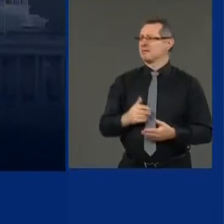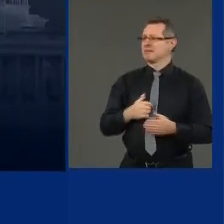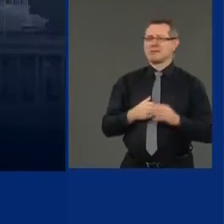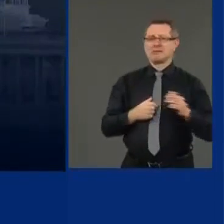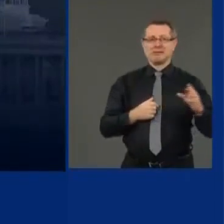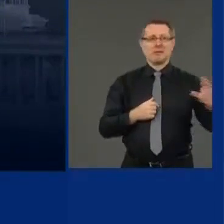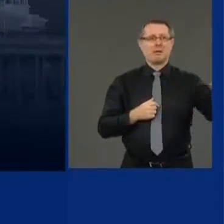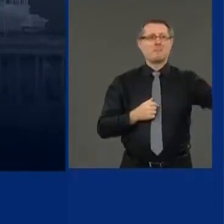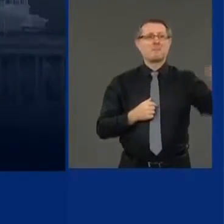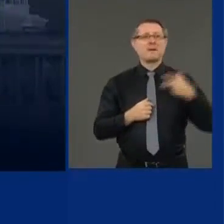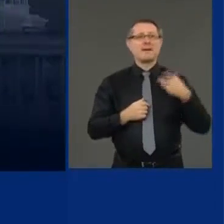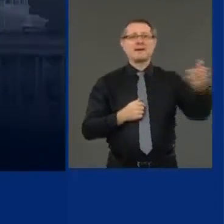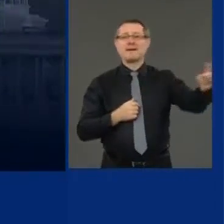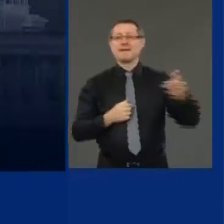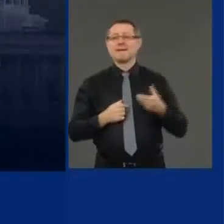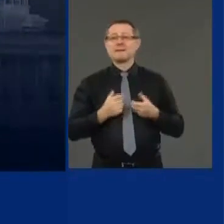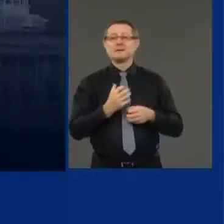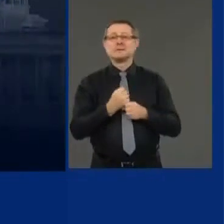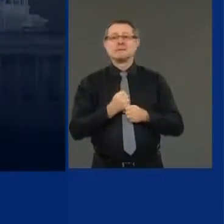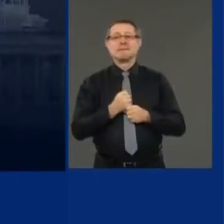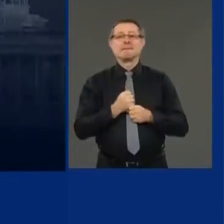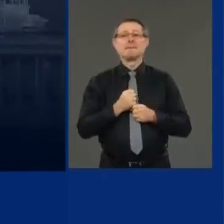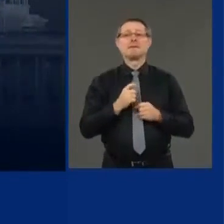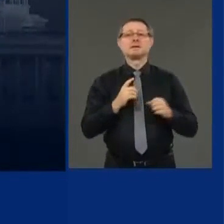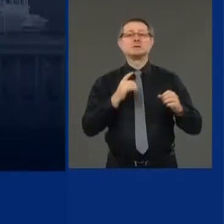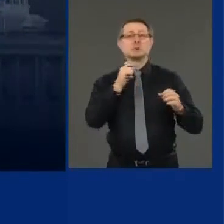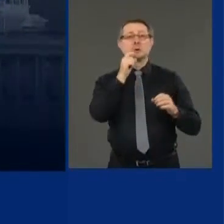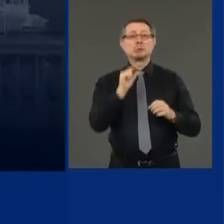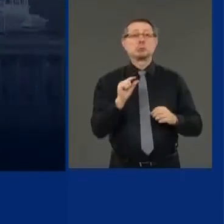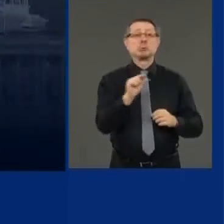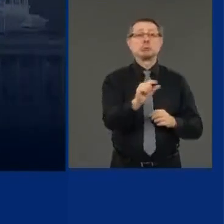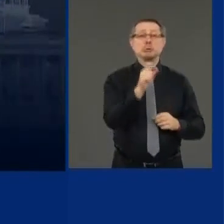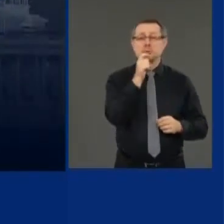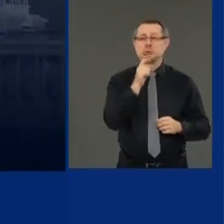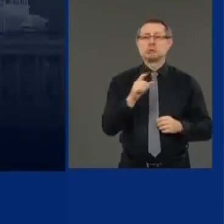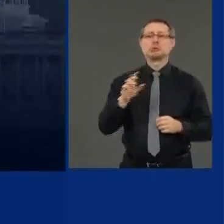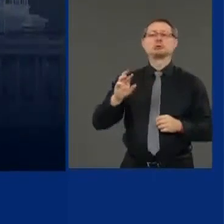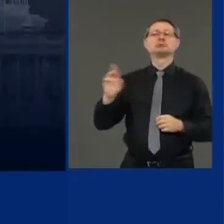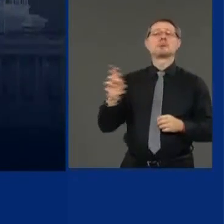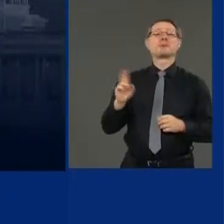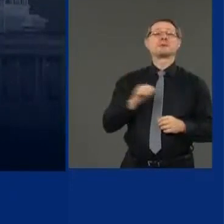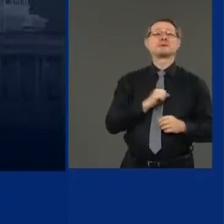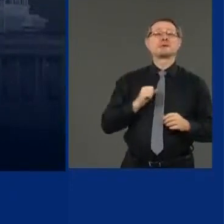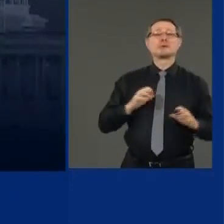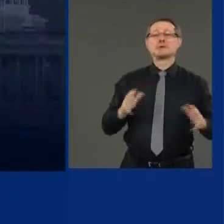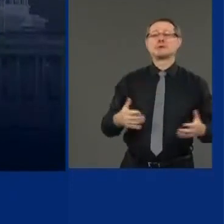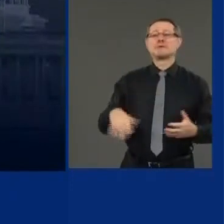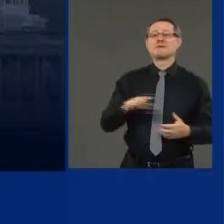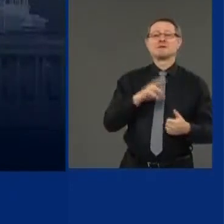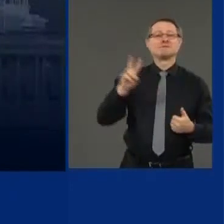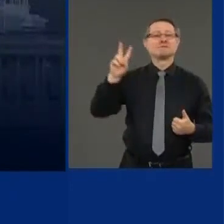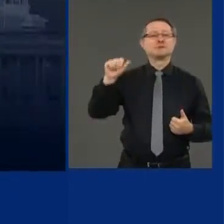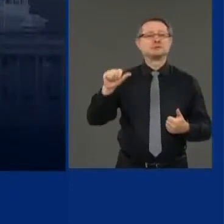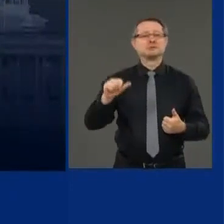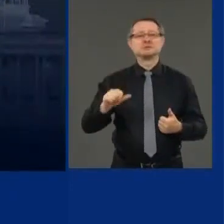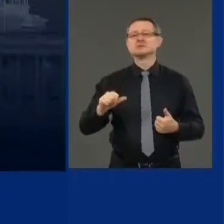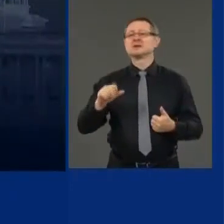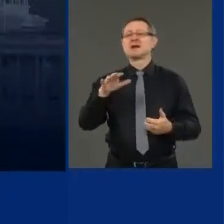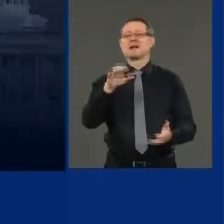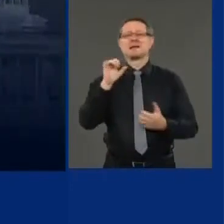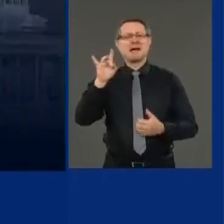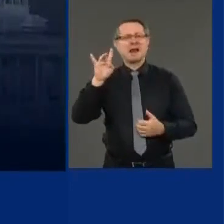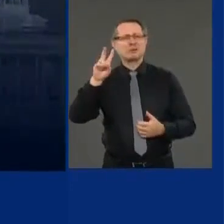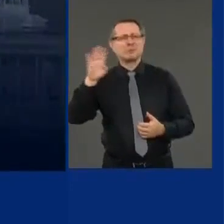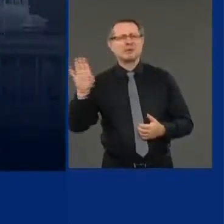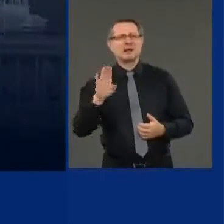The Republican senators who are making this argument. Virginia takes out 82 billion. Maryland takes out 42 billion.